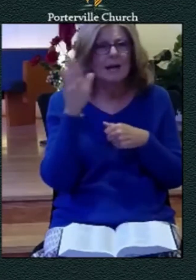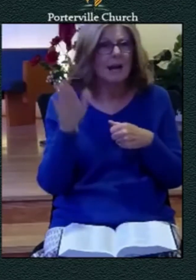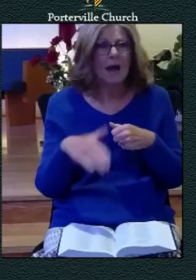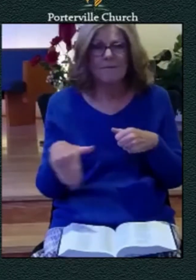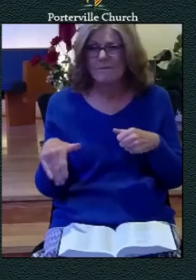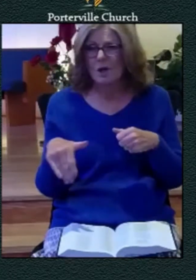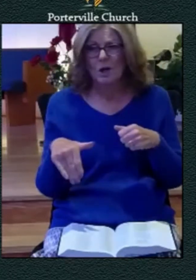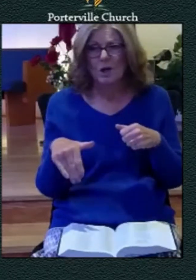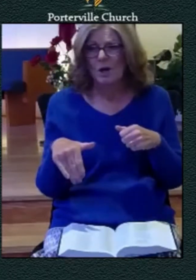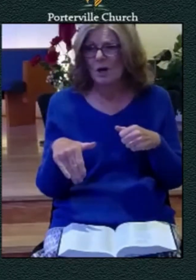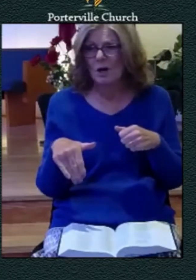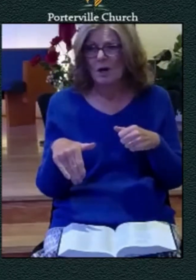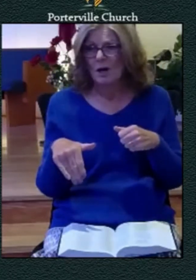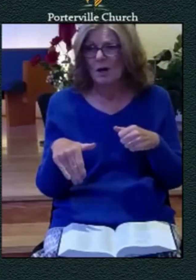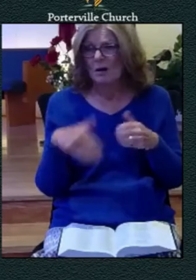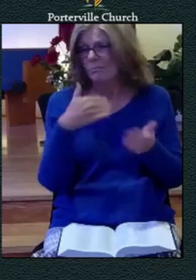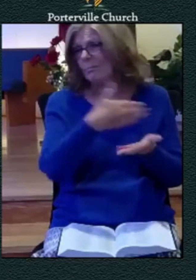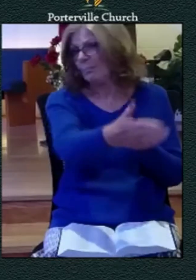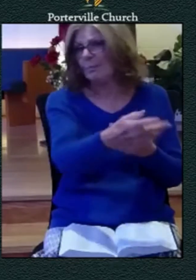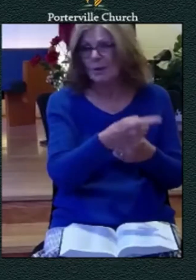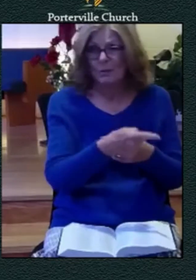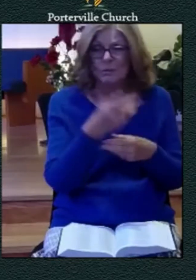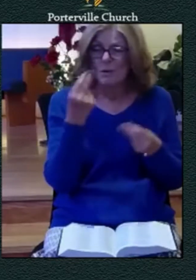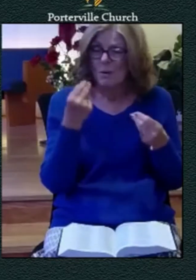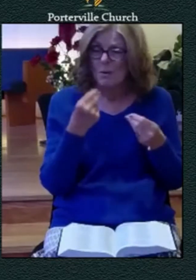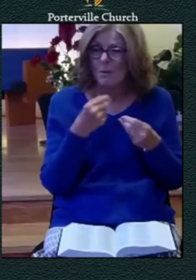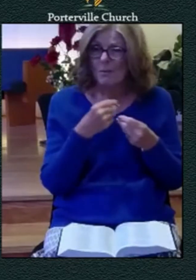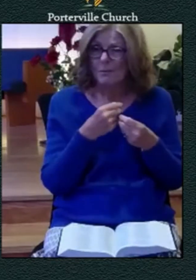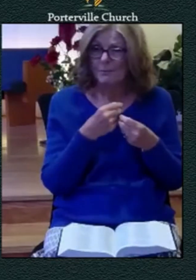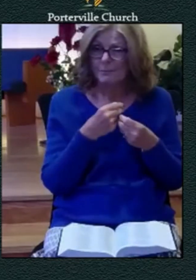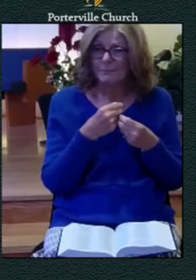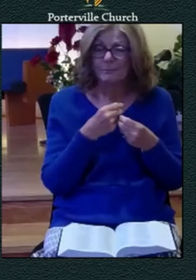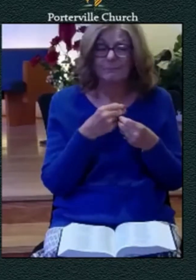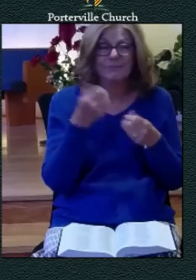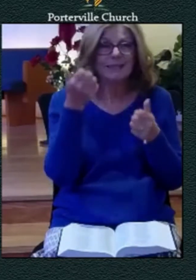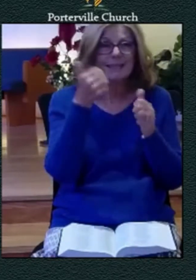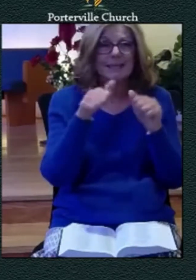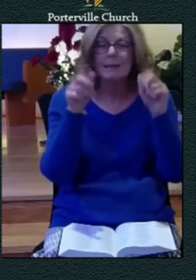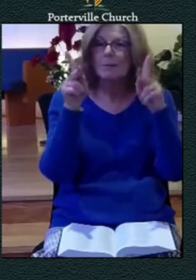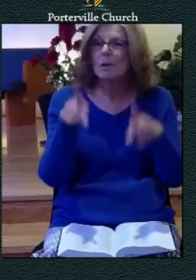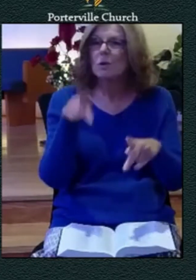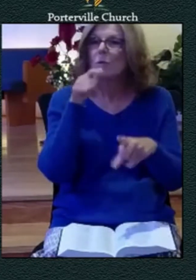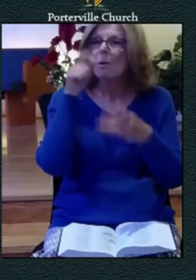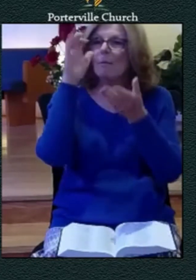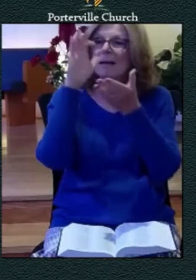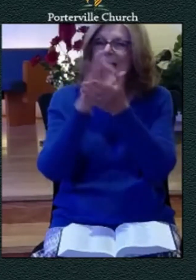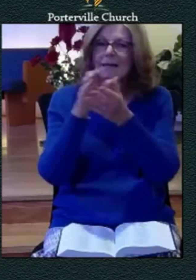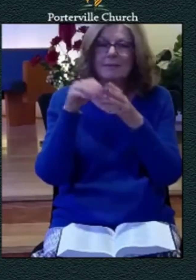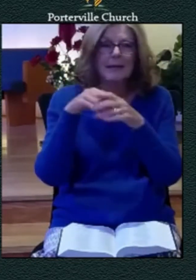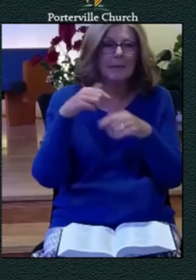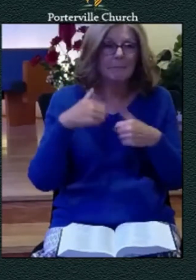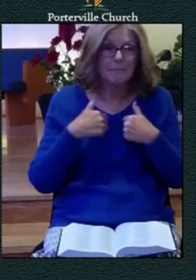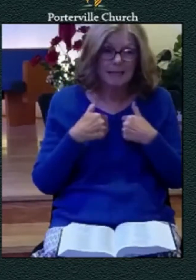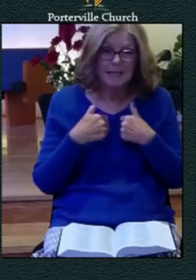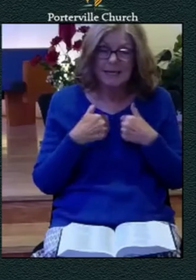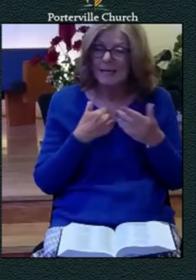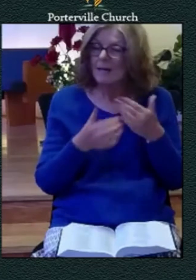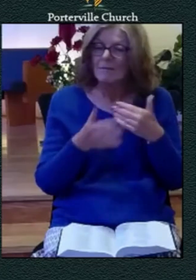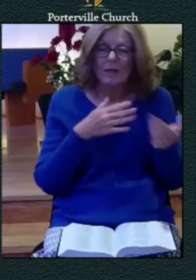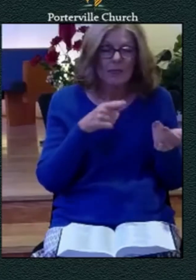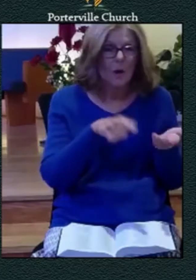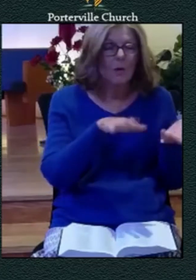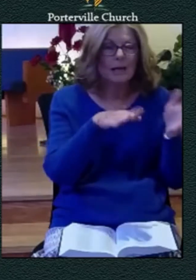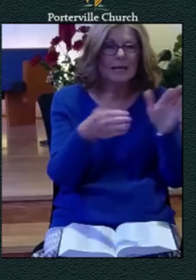think of what he said in the gospels anyone who believes in me even though he die he shall